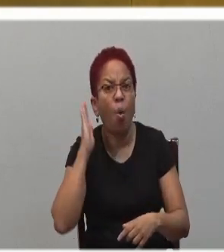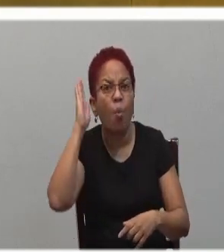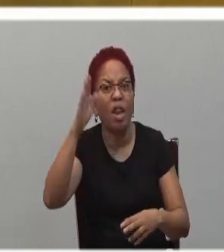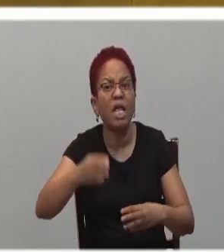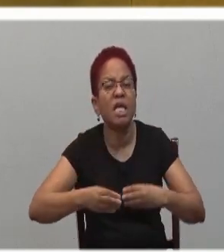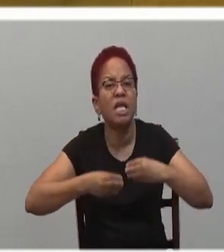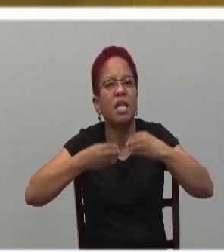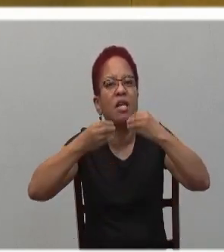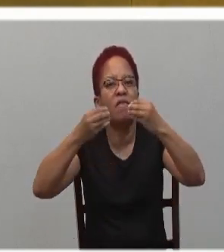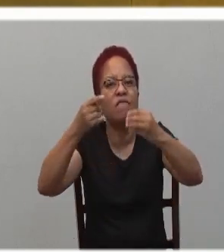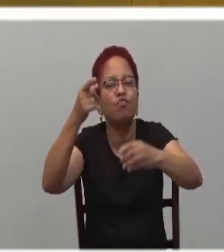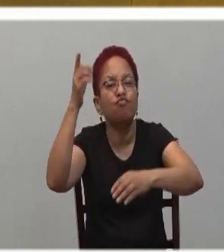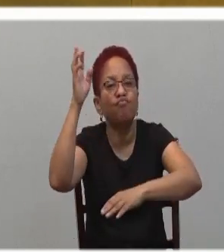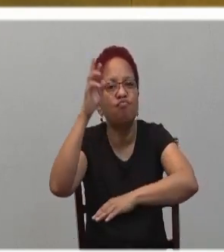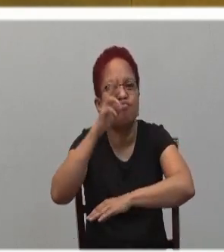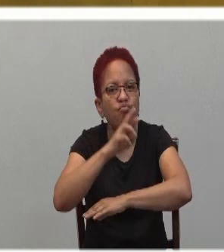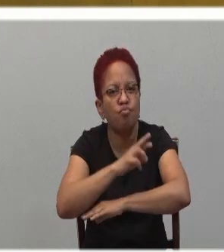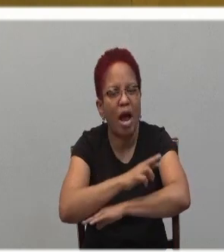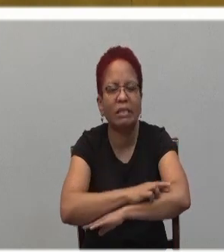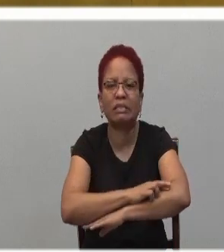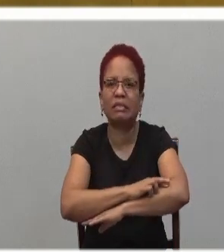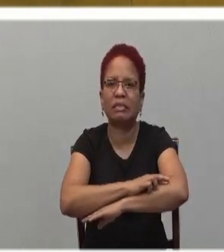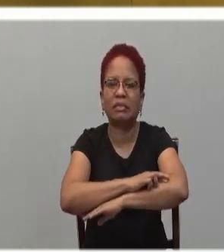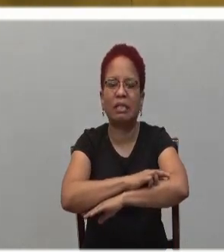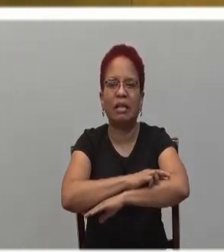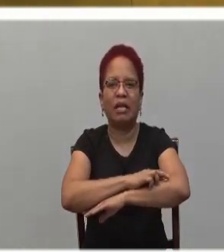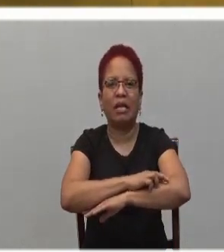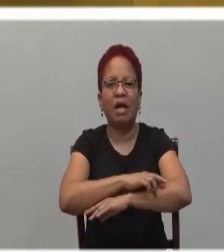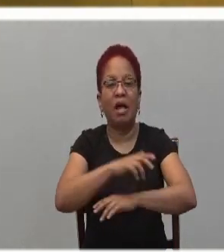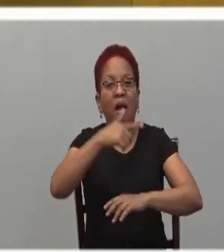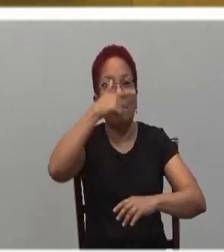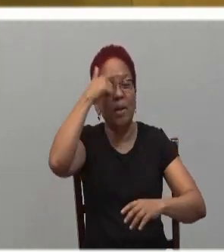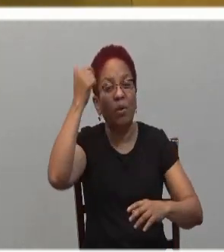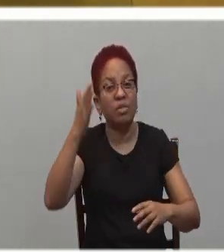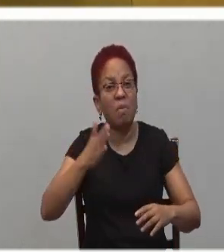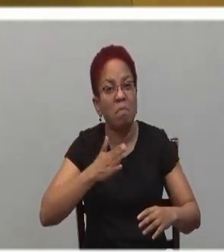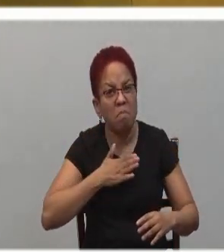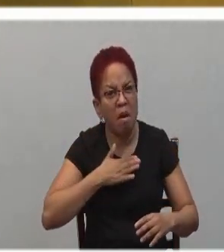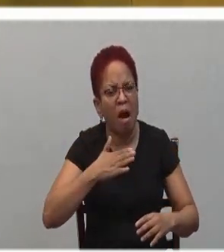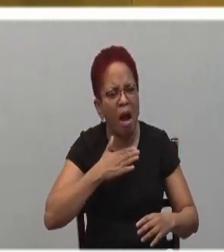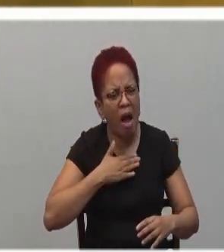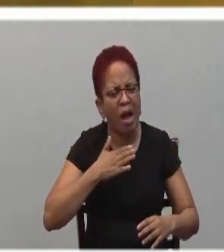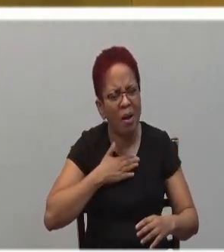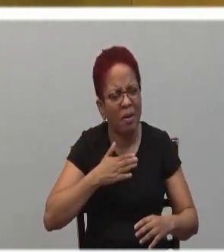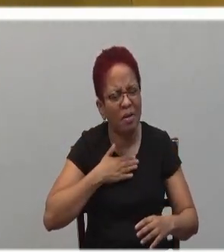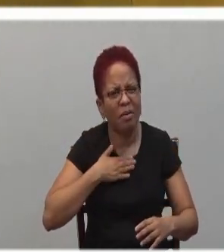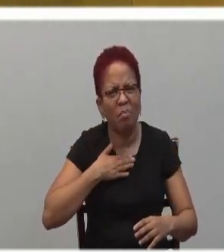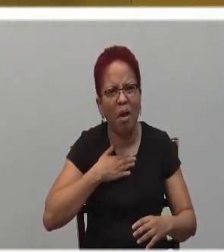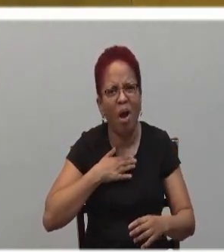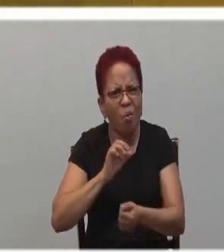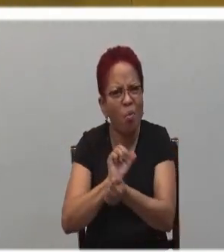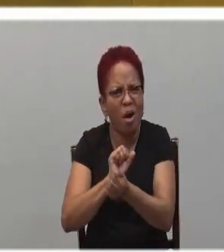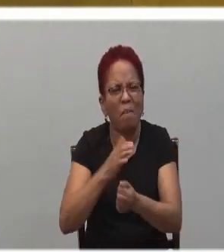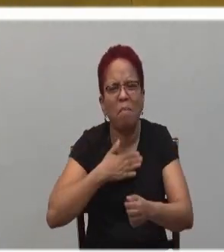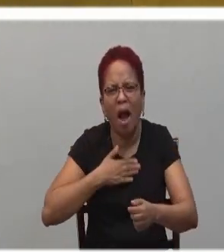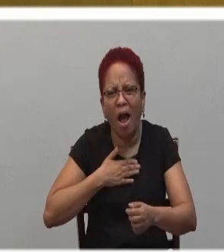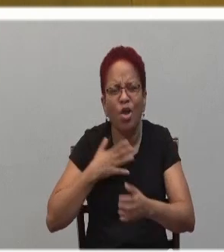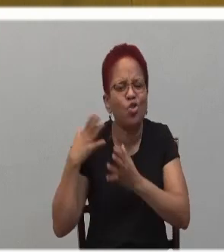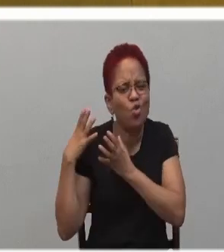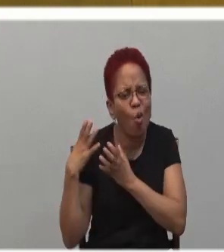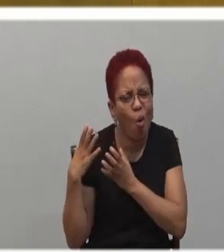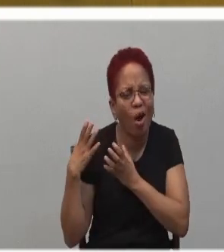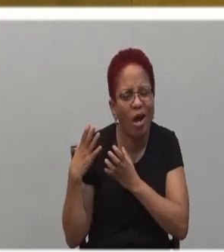rest. Because my yoke is easy. My burden